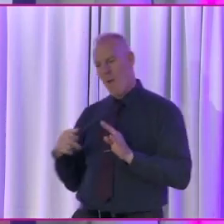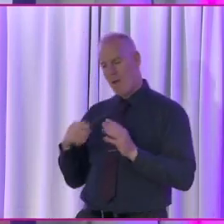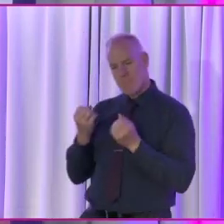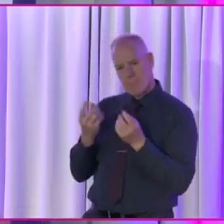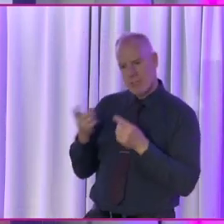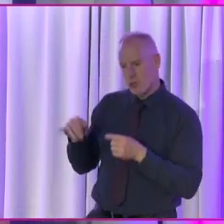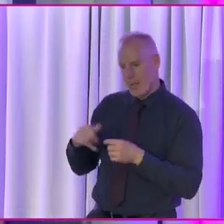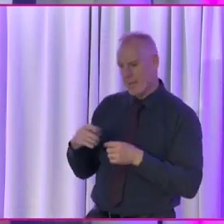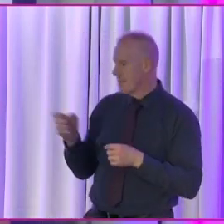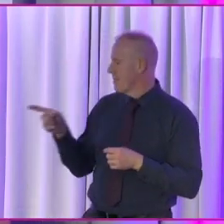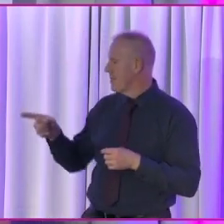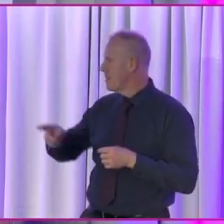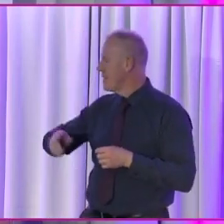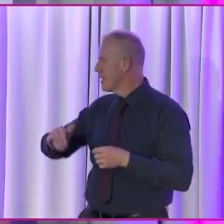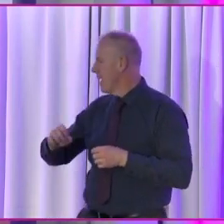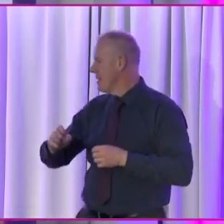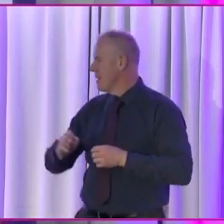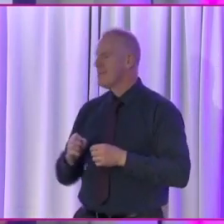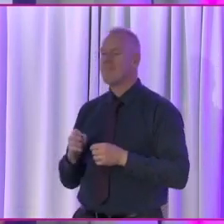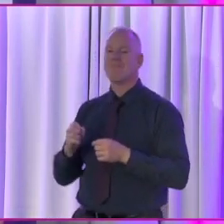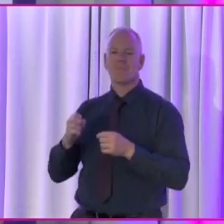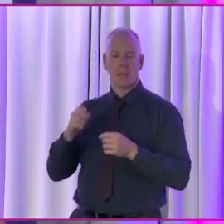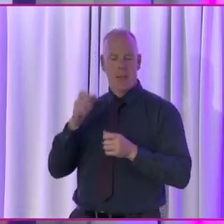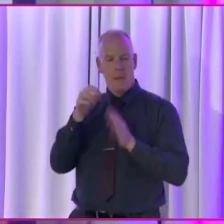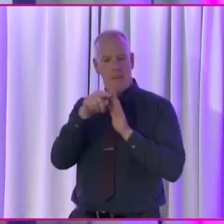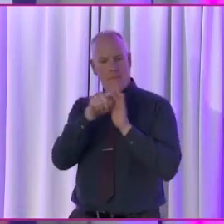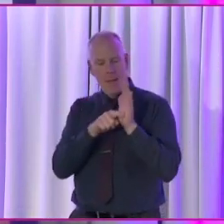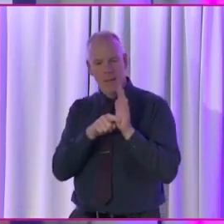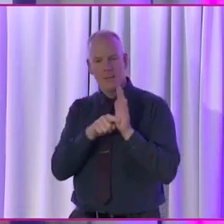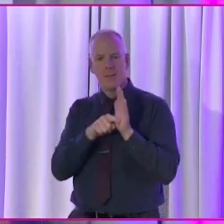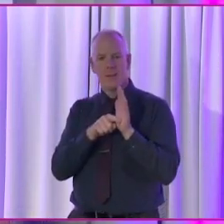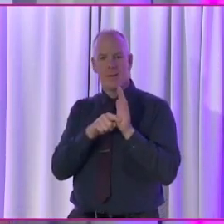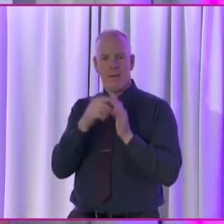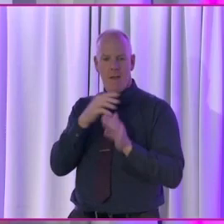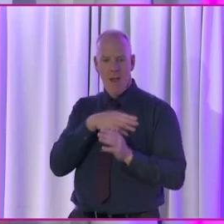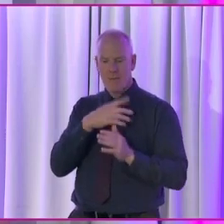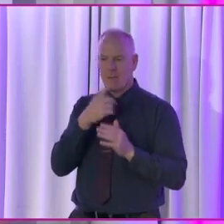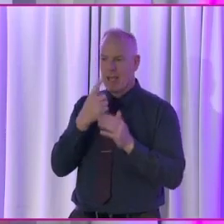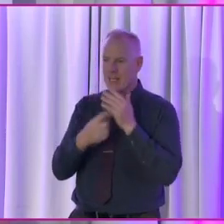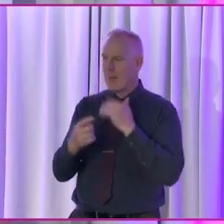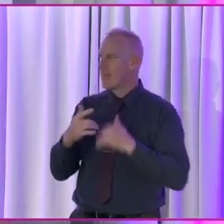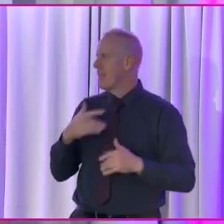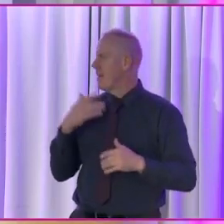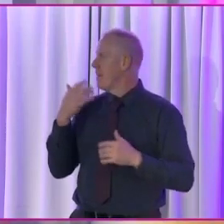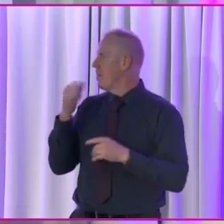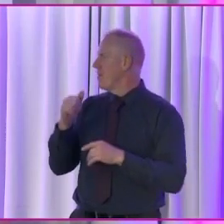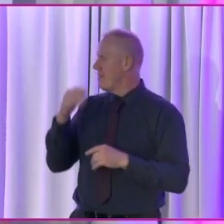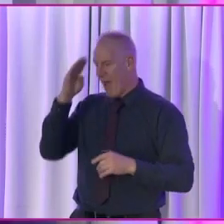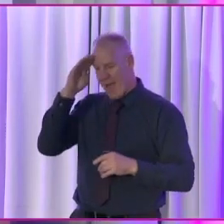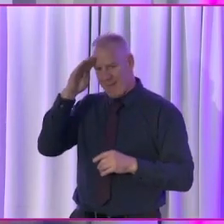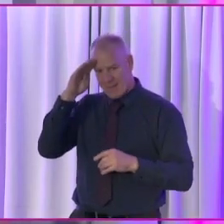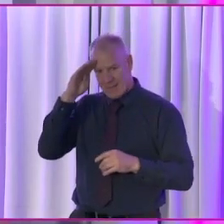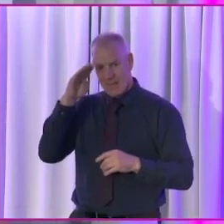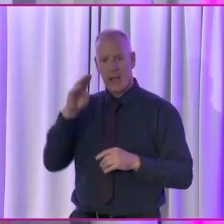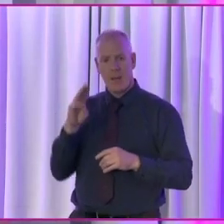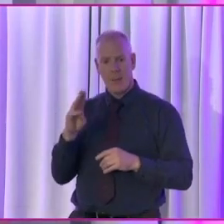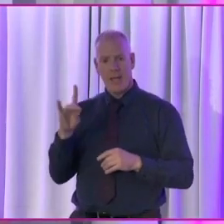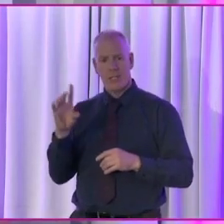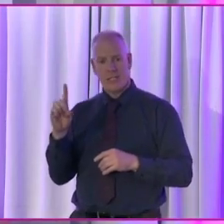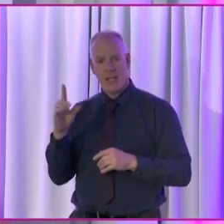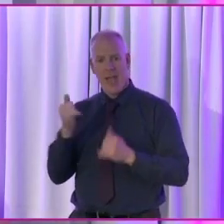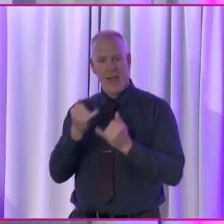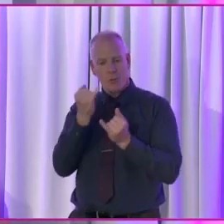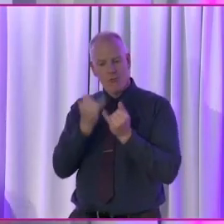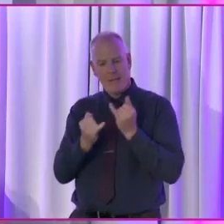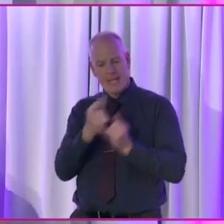So James Casey is policy officer in the independent living movement of Ireland but he also has a PhD in critical